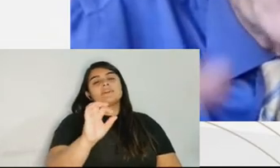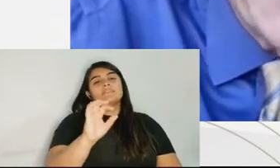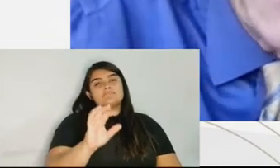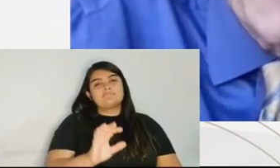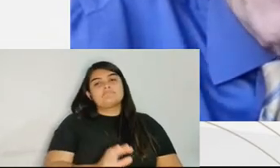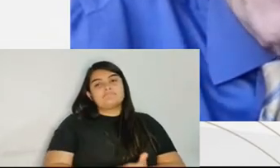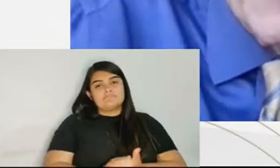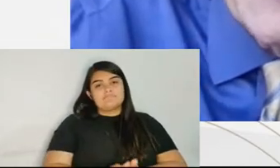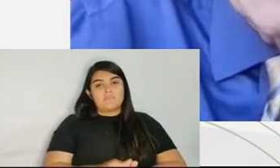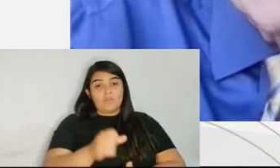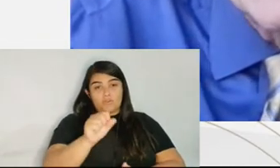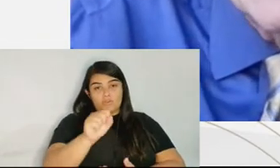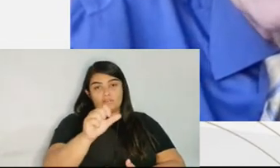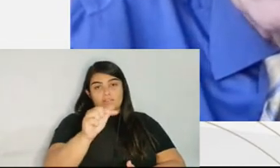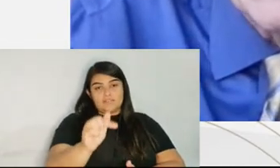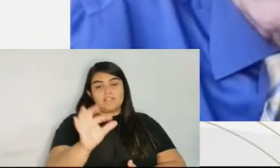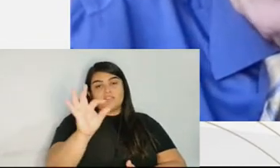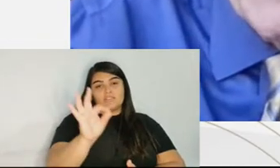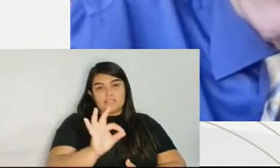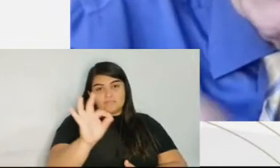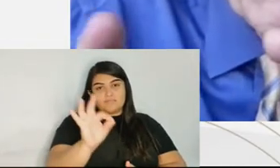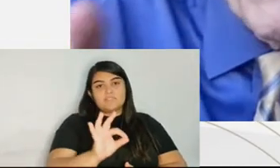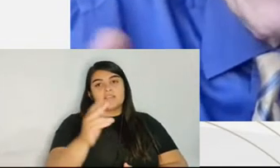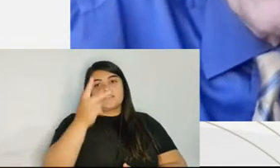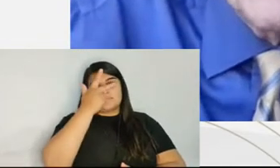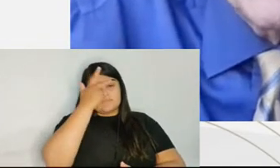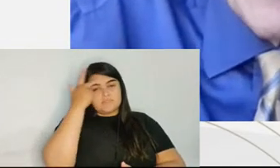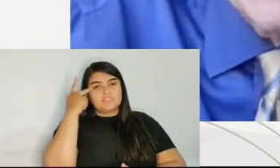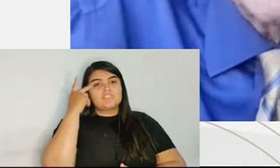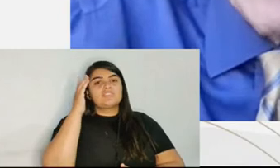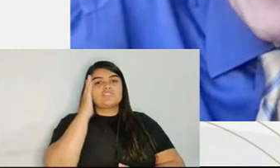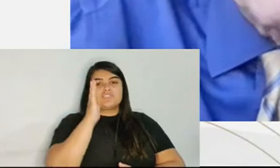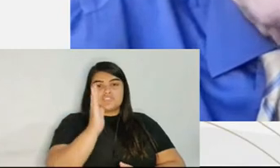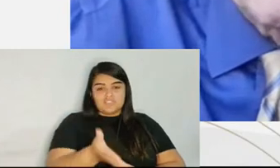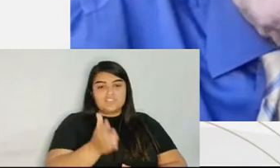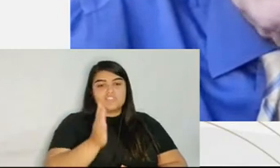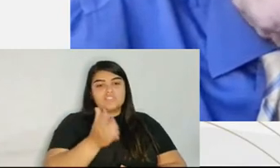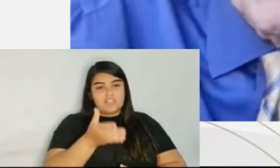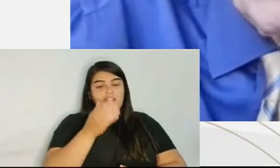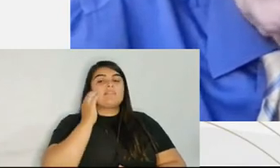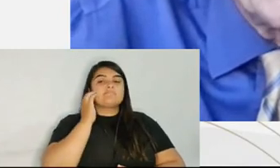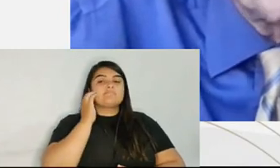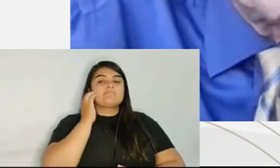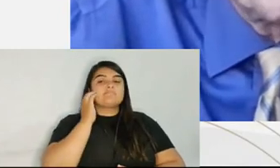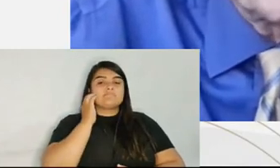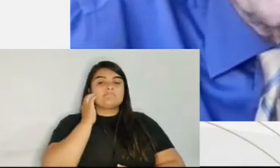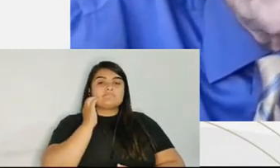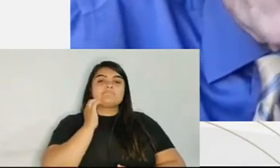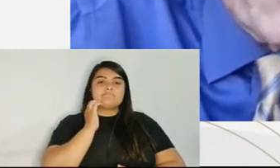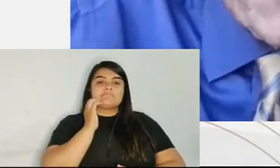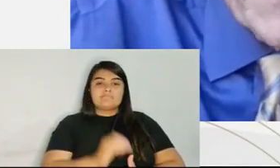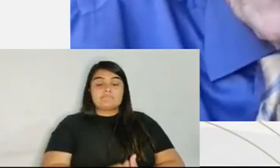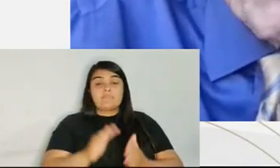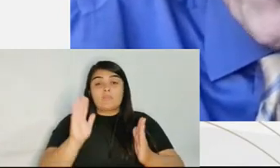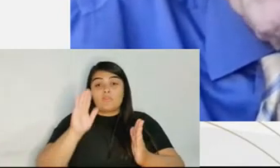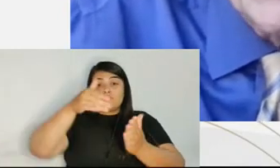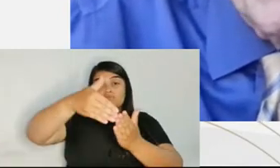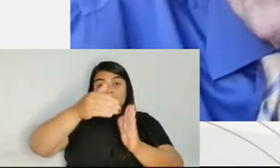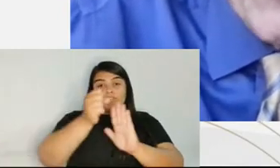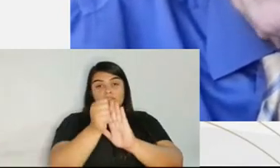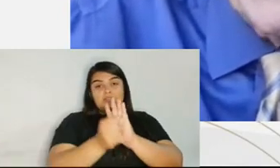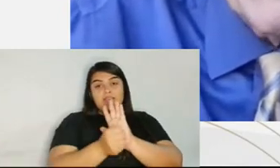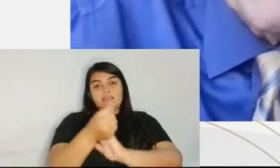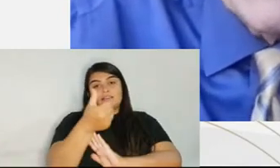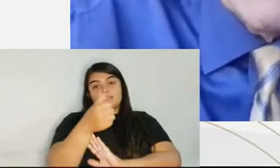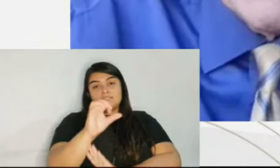plea. That's by the end of the 19th century. Well, one other thing had to happen before plea bargaining could spread